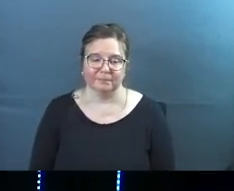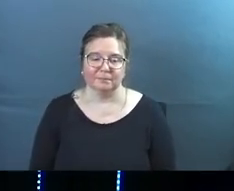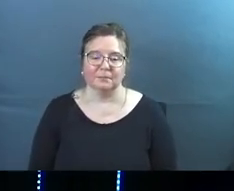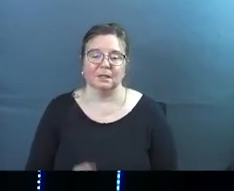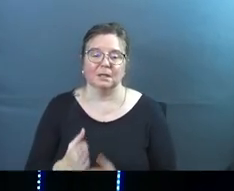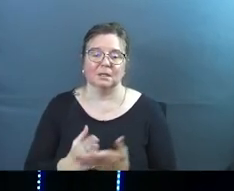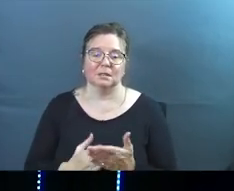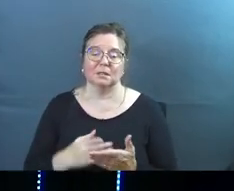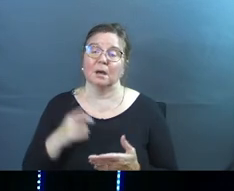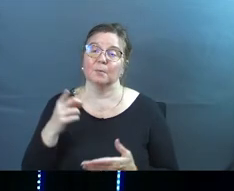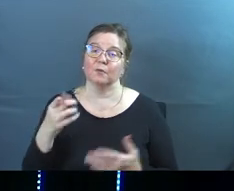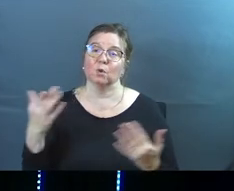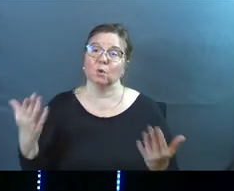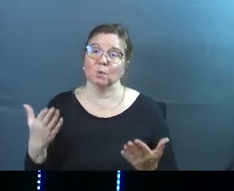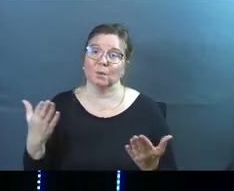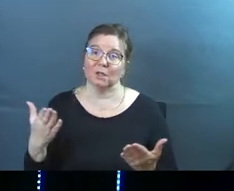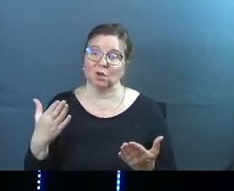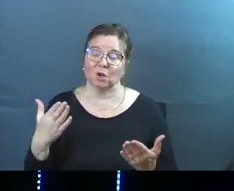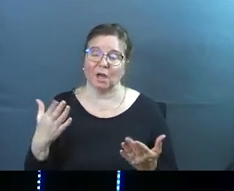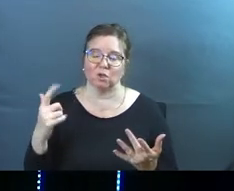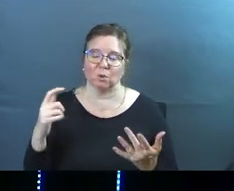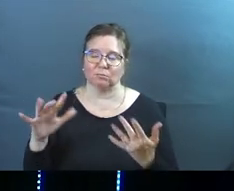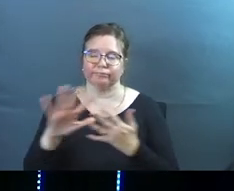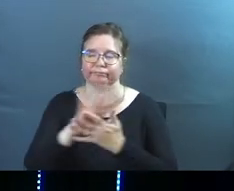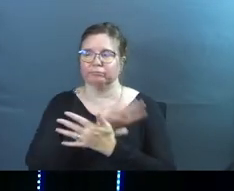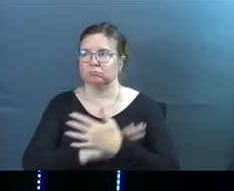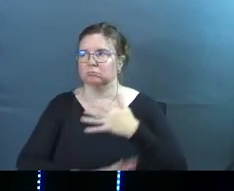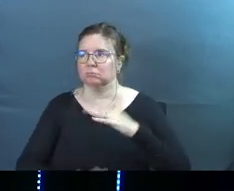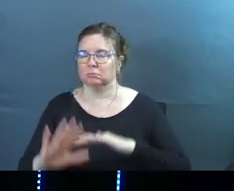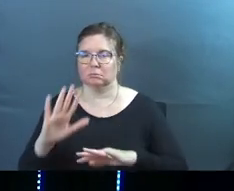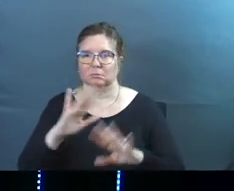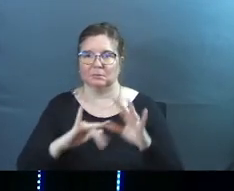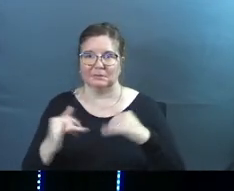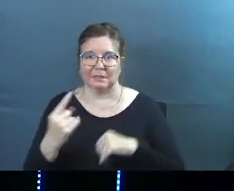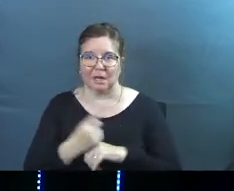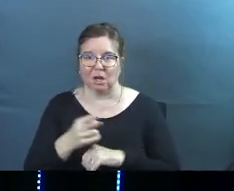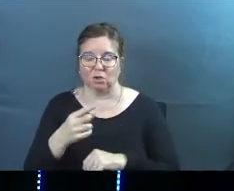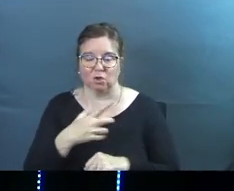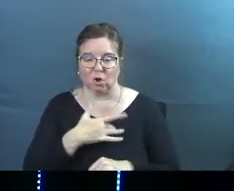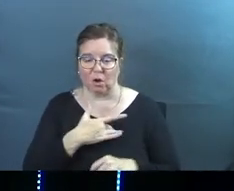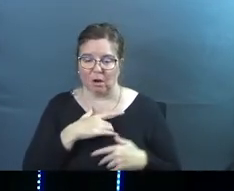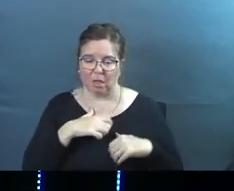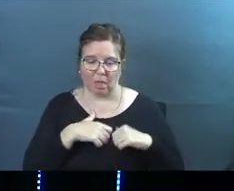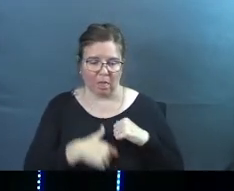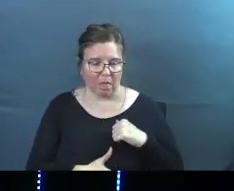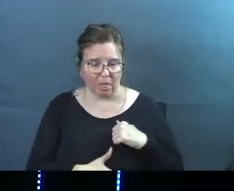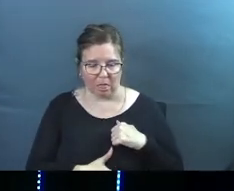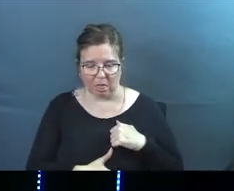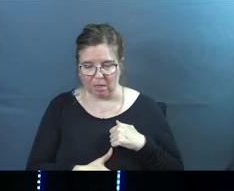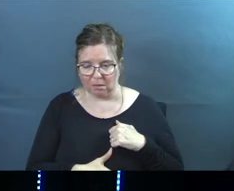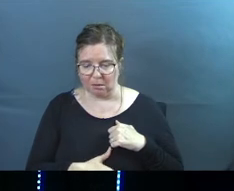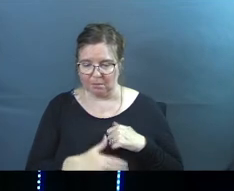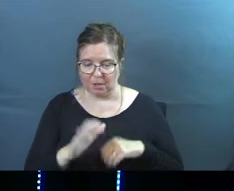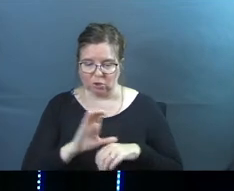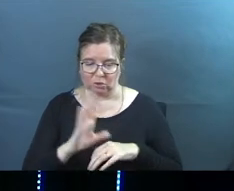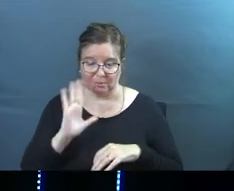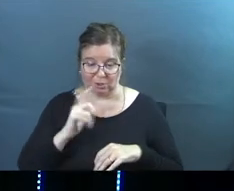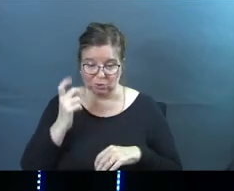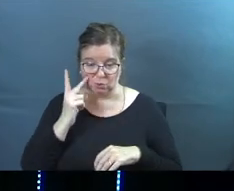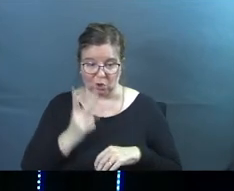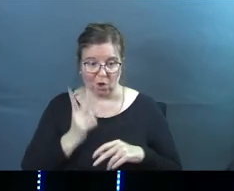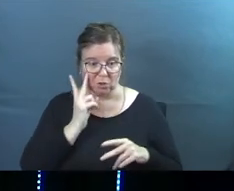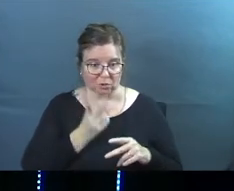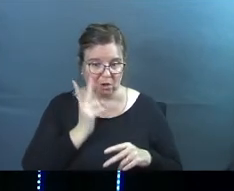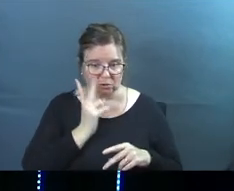some of you are here and you're disillusioned today and your heart's been broken by the church in the past because you saw